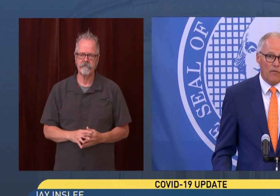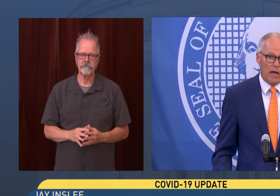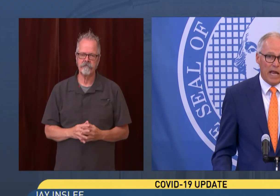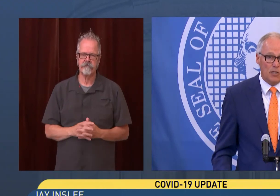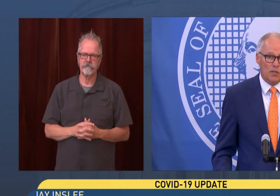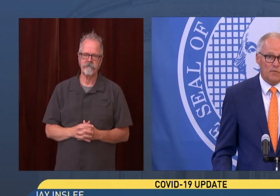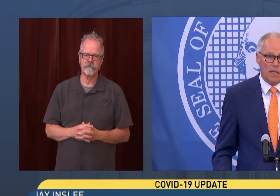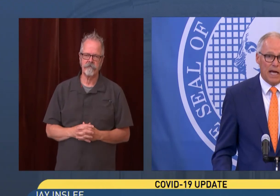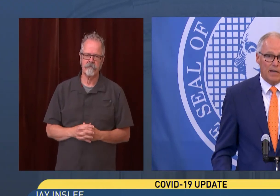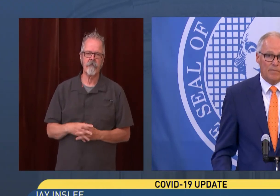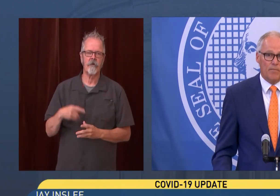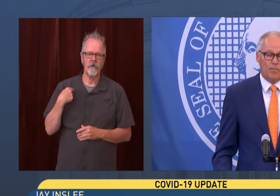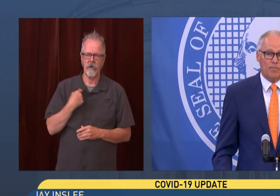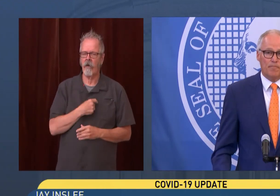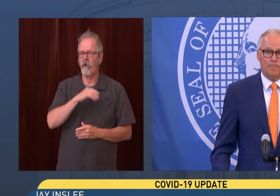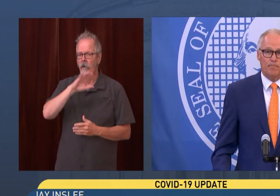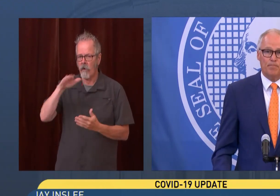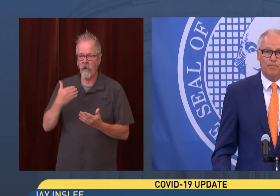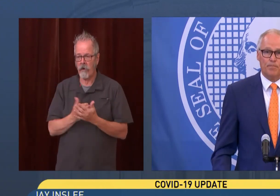all very, very anxious for that.